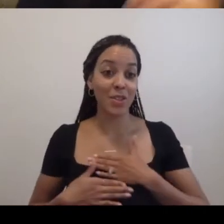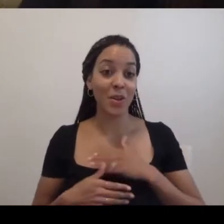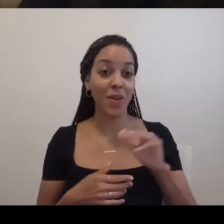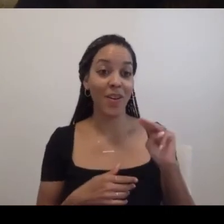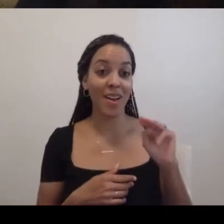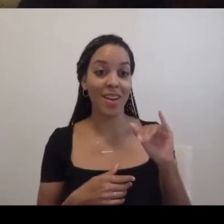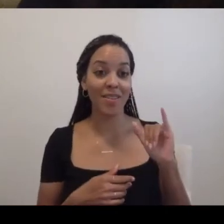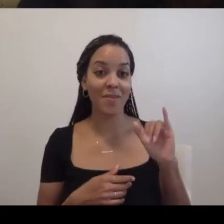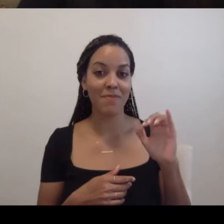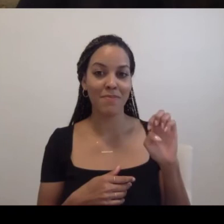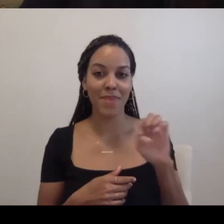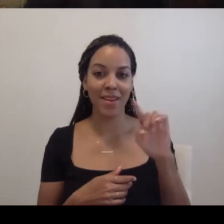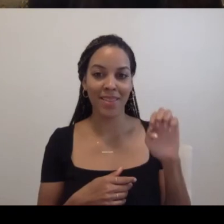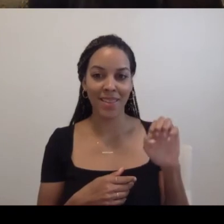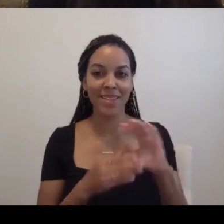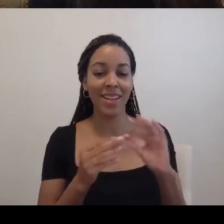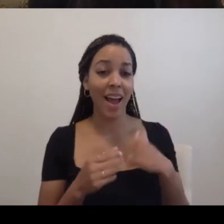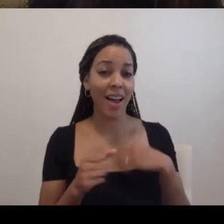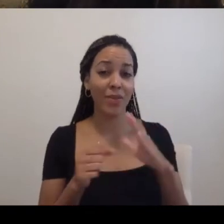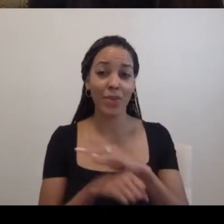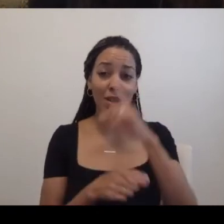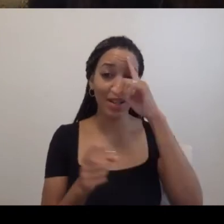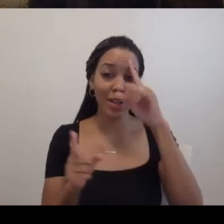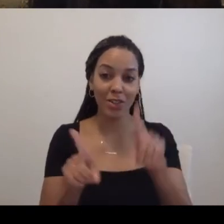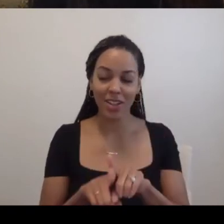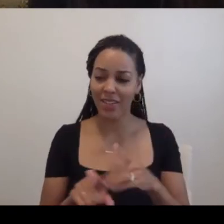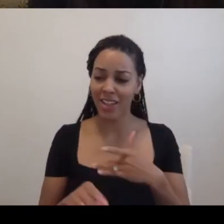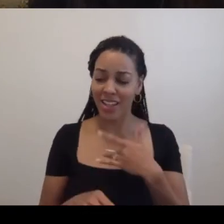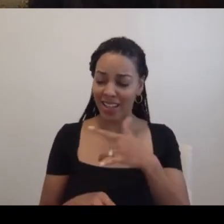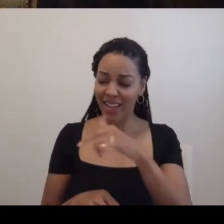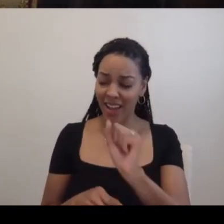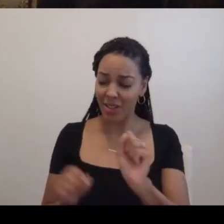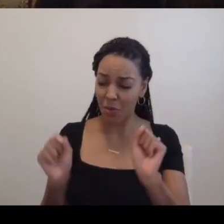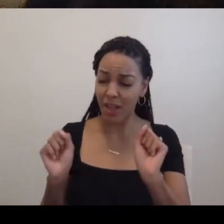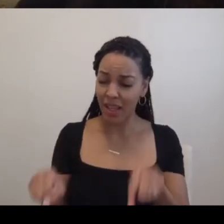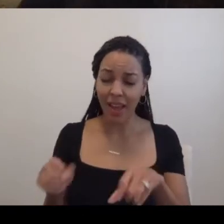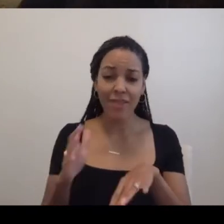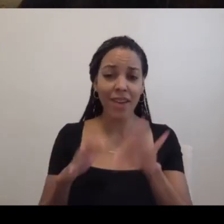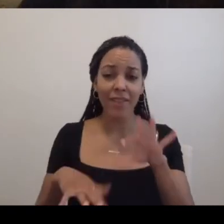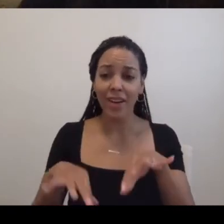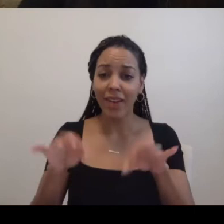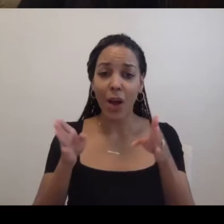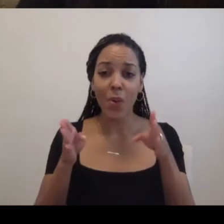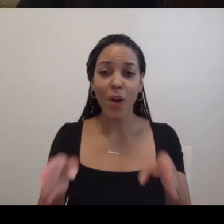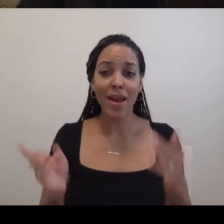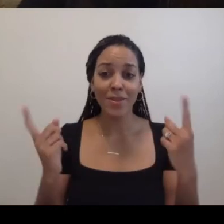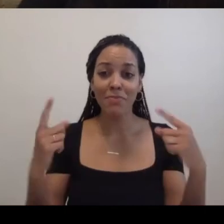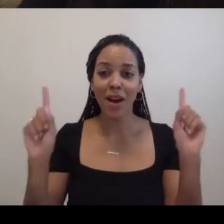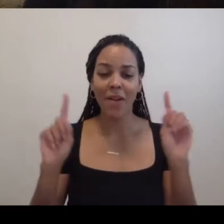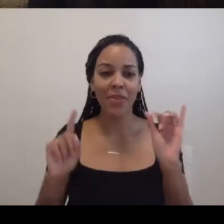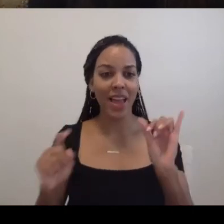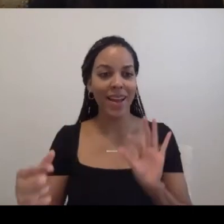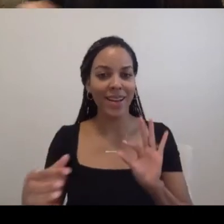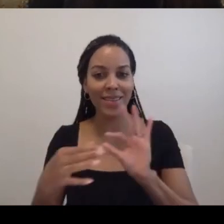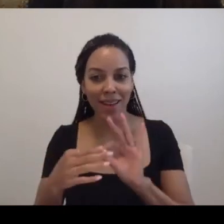have a, I totally agree with her. It's like, yeah, we can, let's just find ways to do that. And that connection with